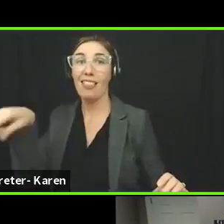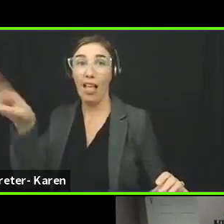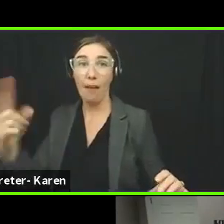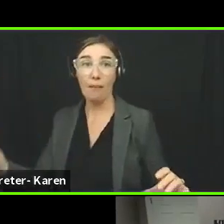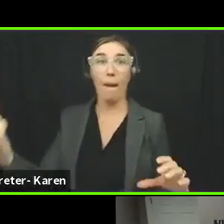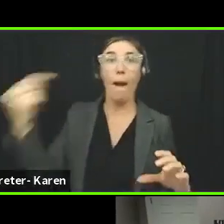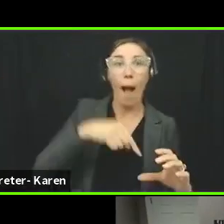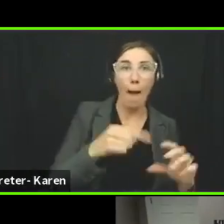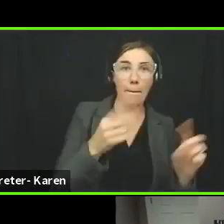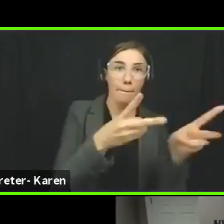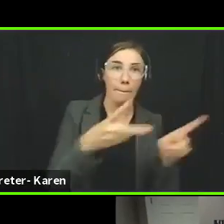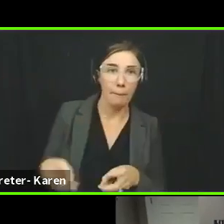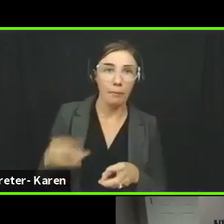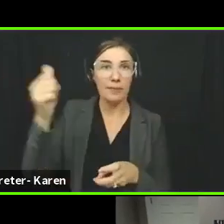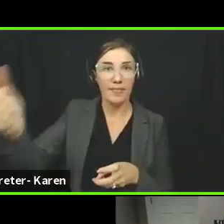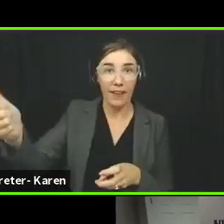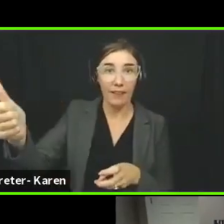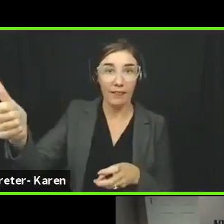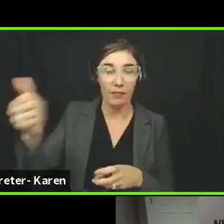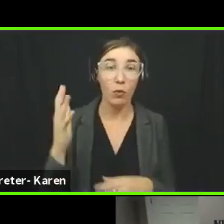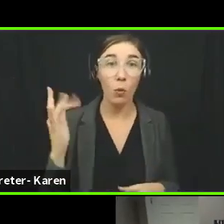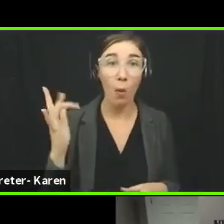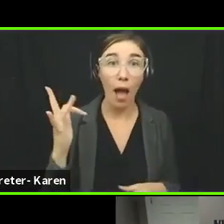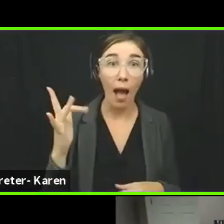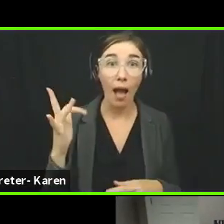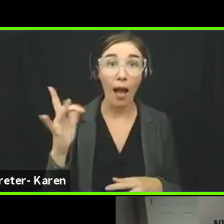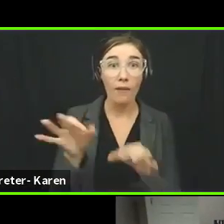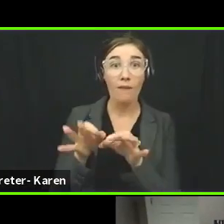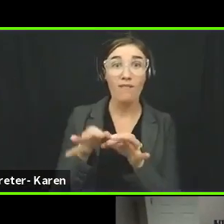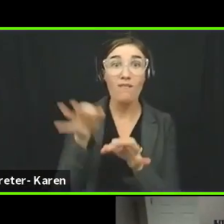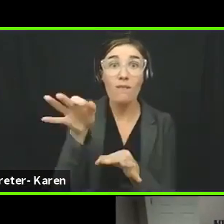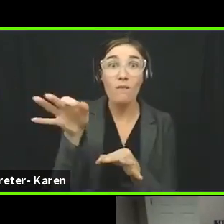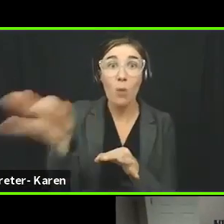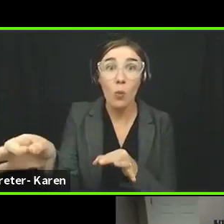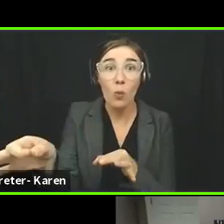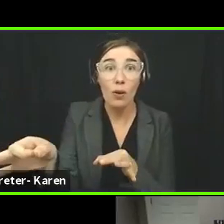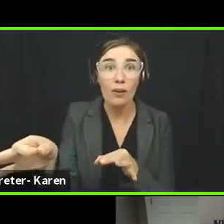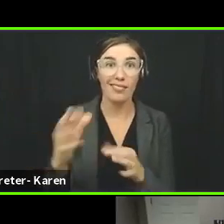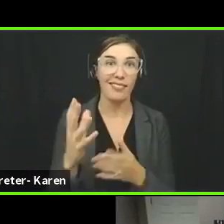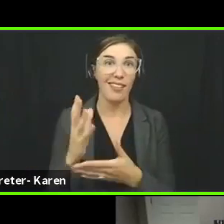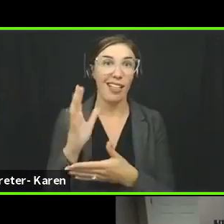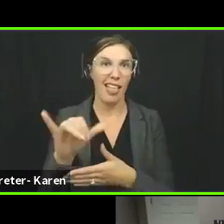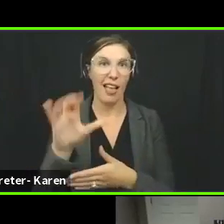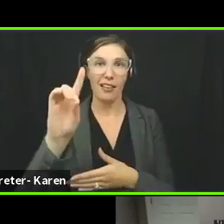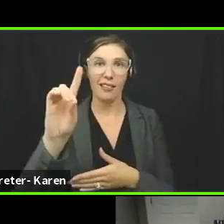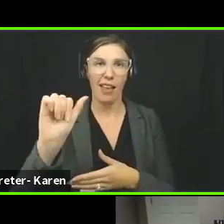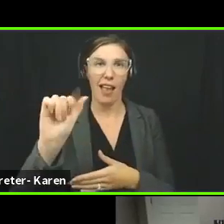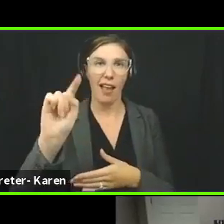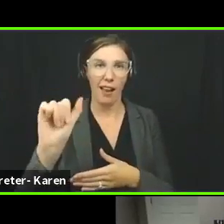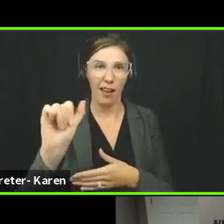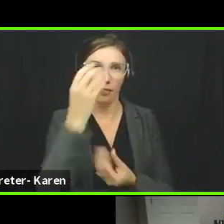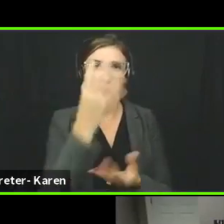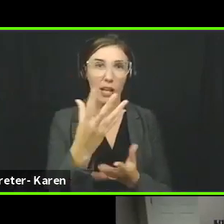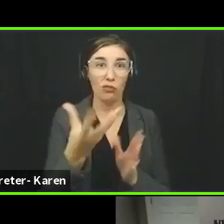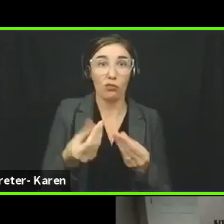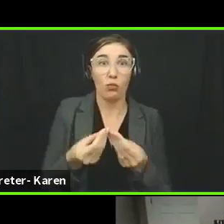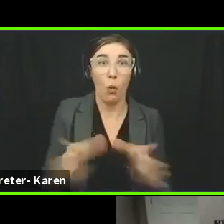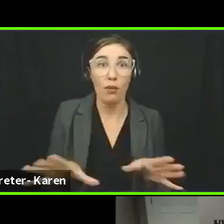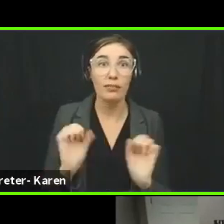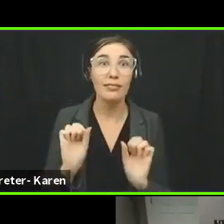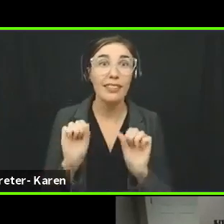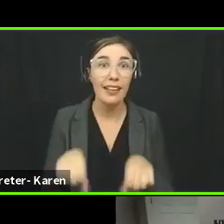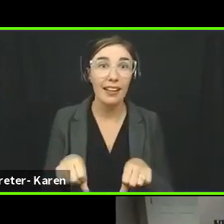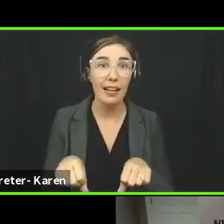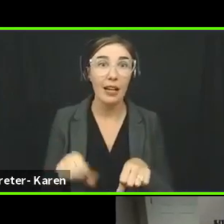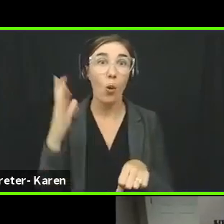own, because the forwarding itself, we can lose some of the data that is useful for